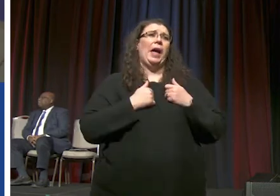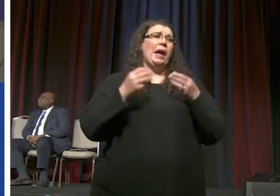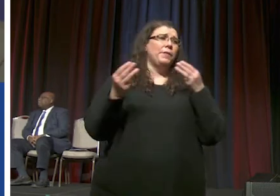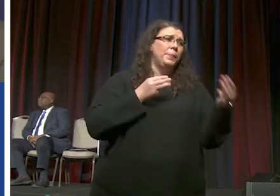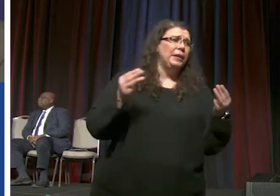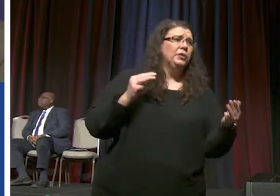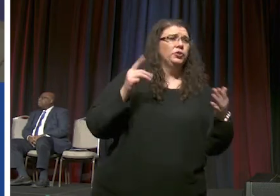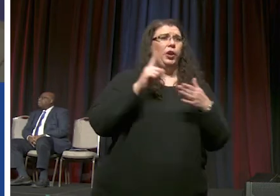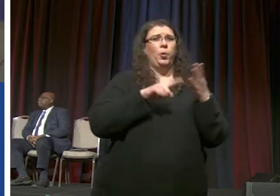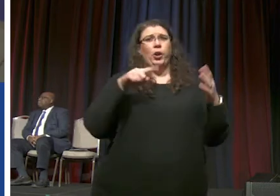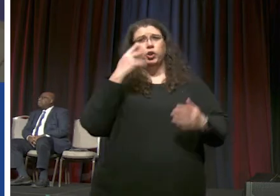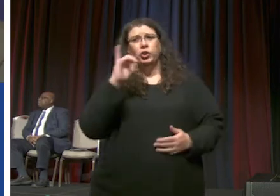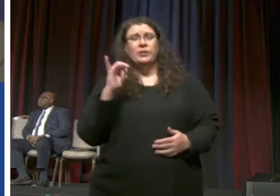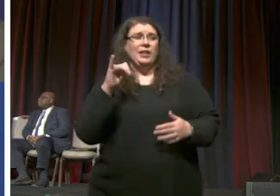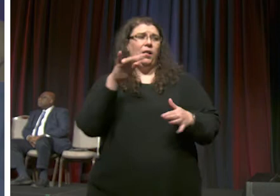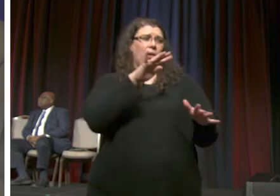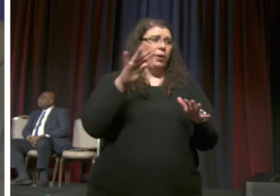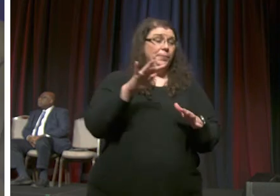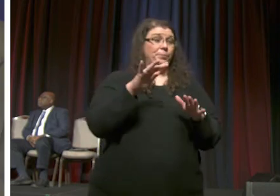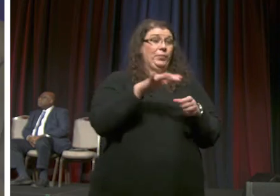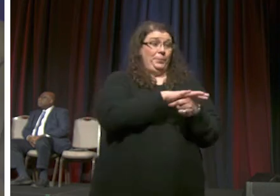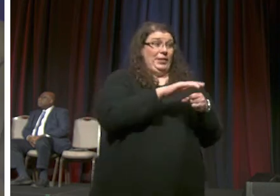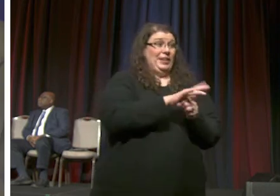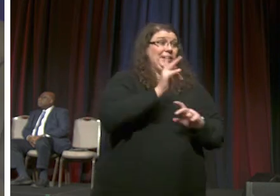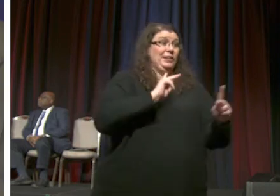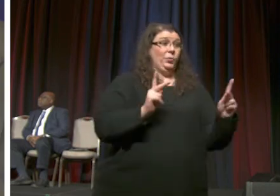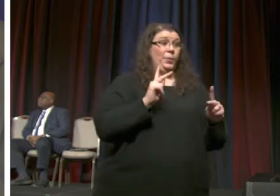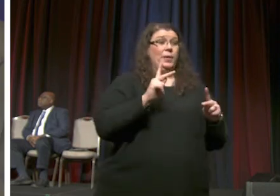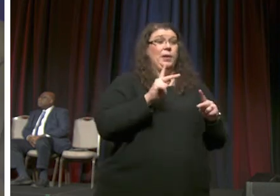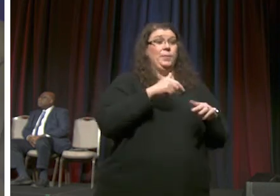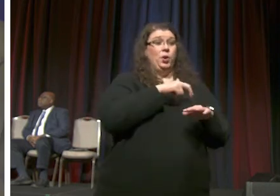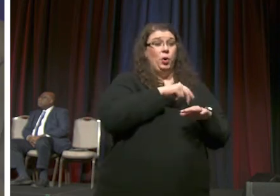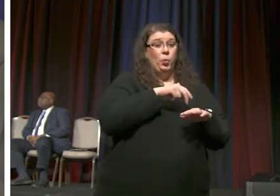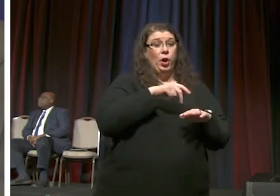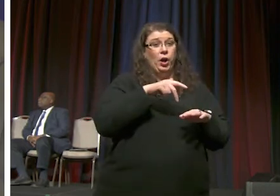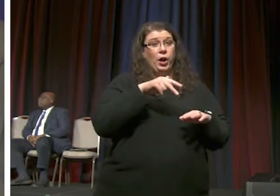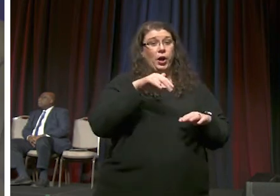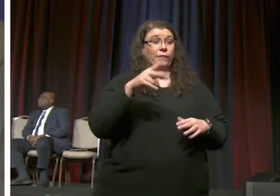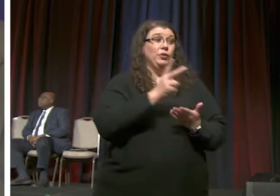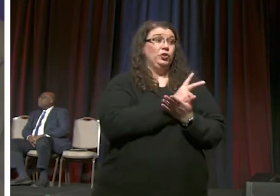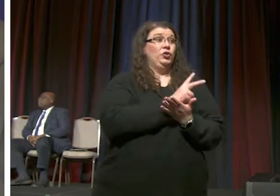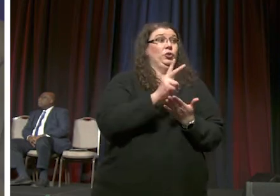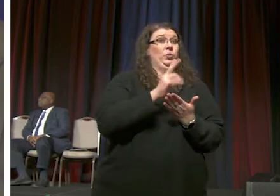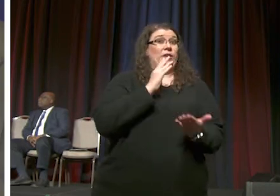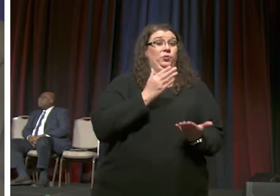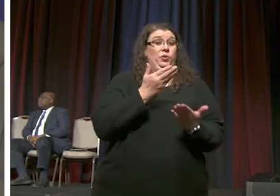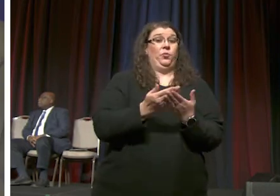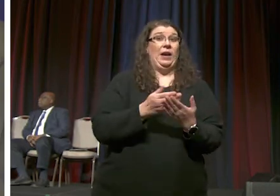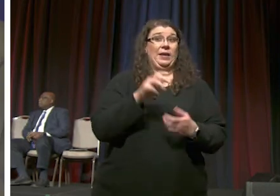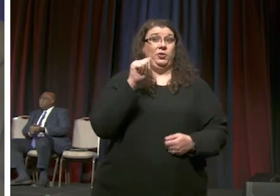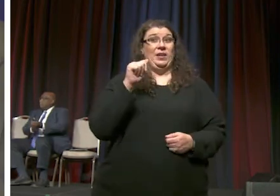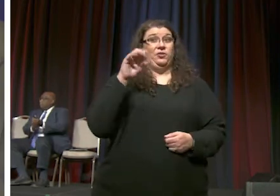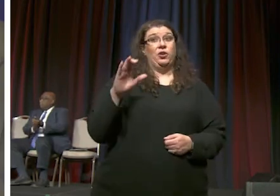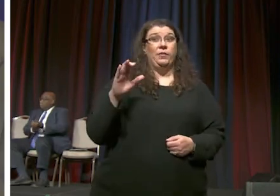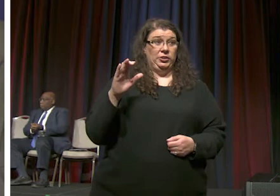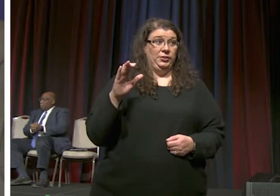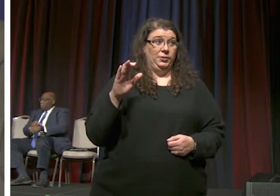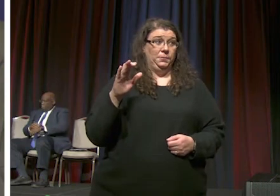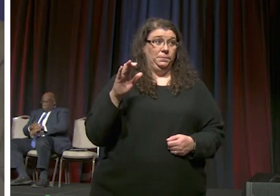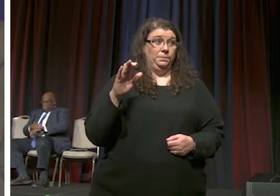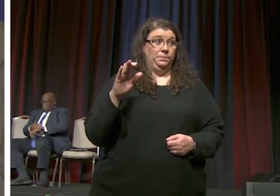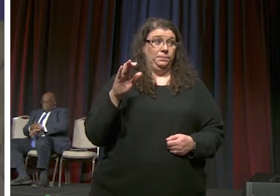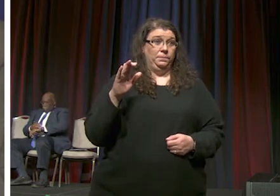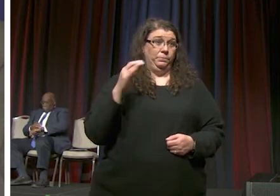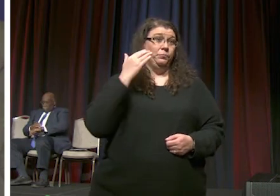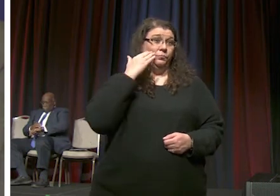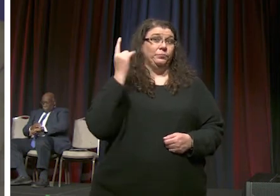and in places where people walk for two weeks to get to the annual conference session we know that something